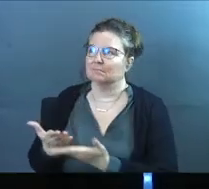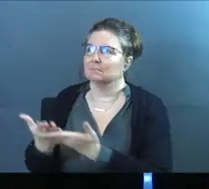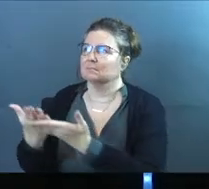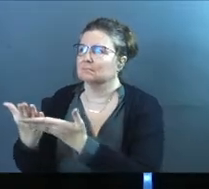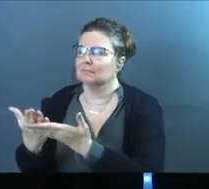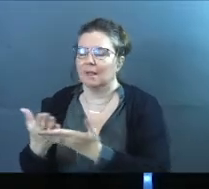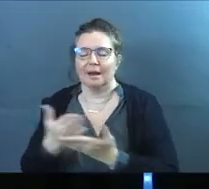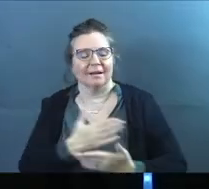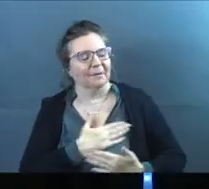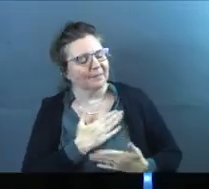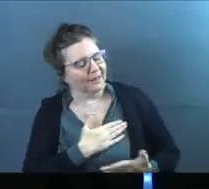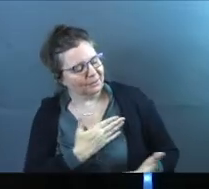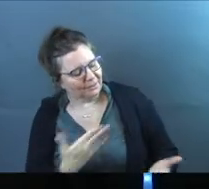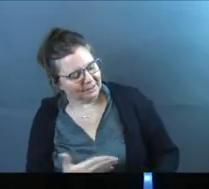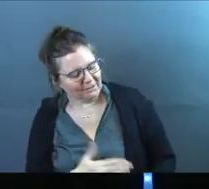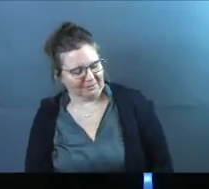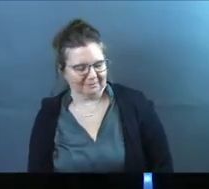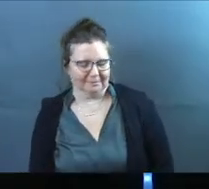I'm glad you're here.